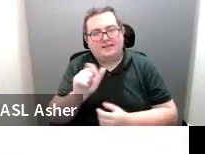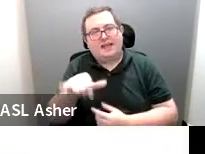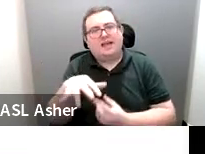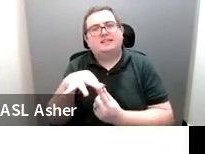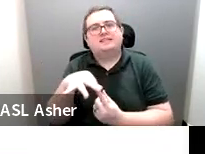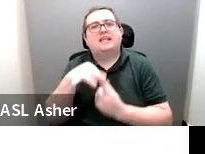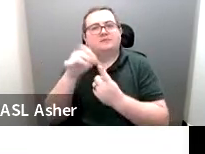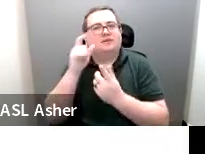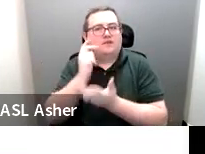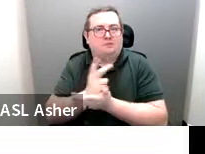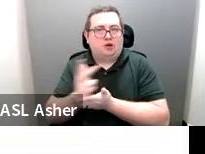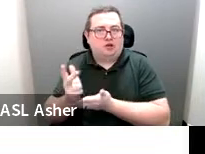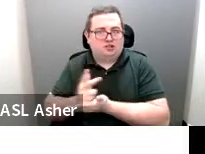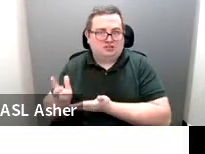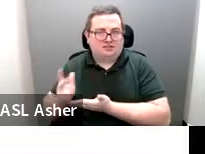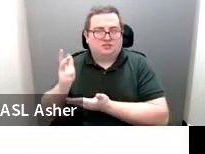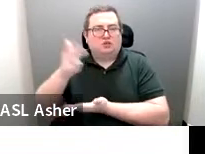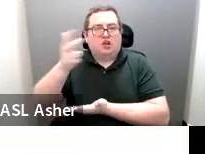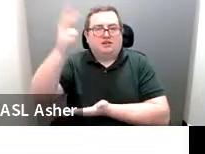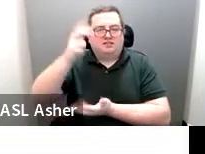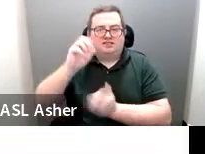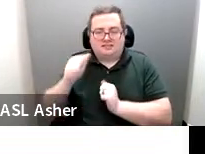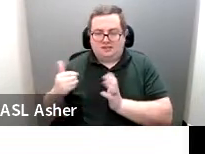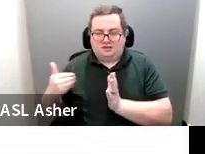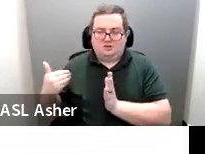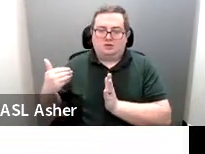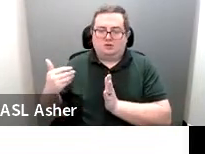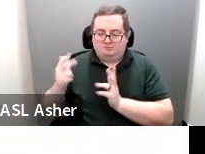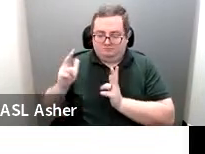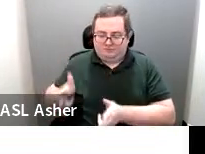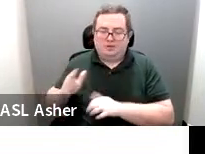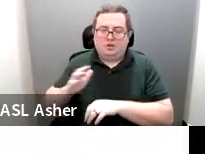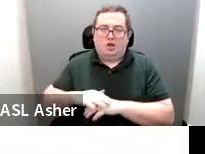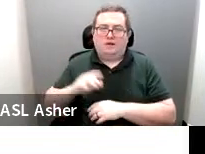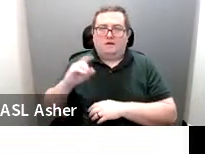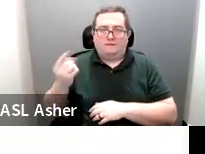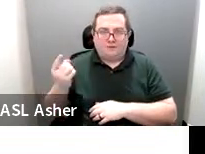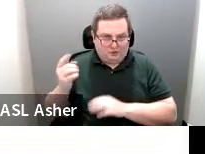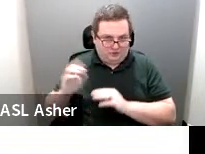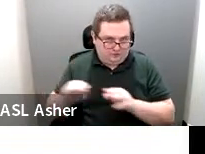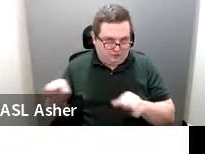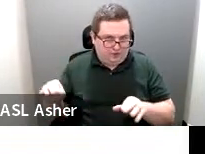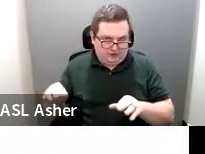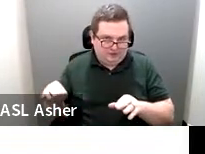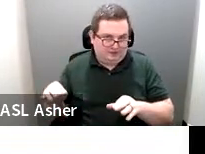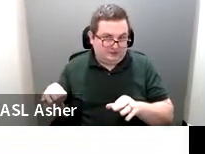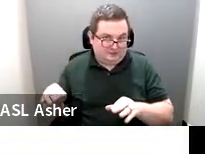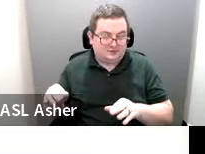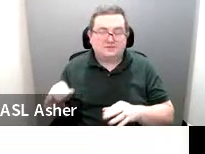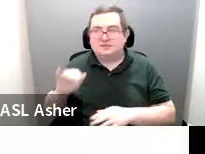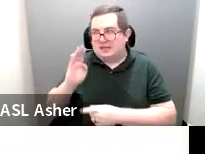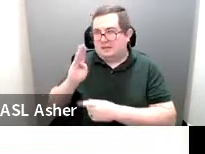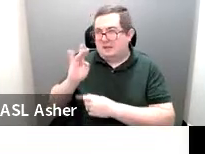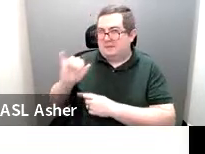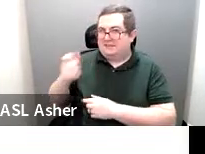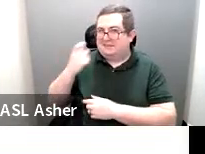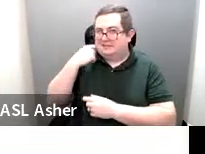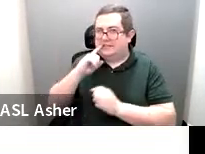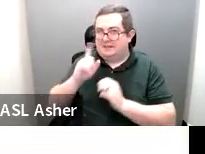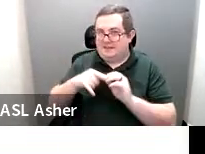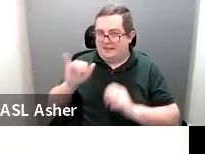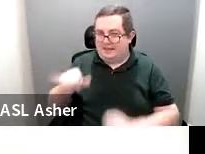in parking garages that they're allowed to be clustered on the first floor, on the ground floor, so that Bobby was talking about earlier.